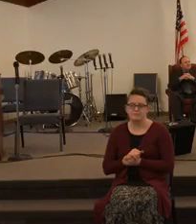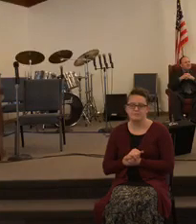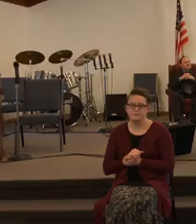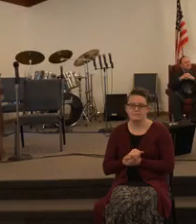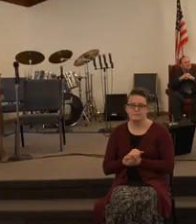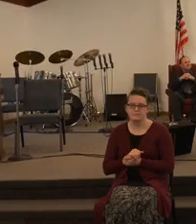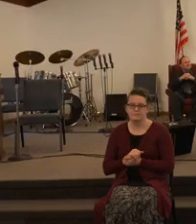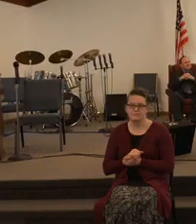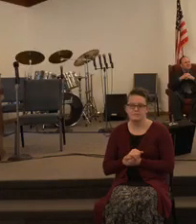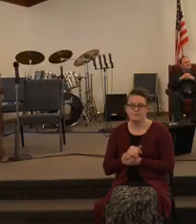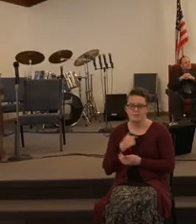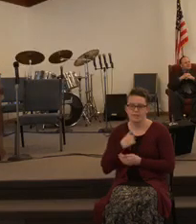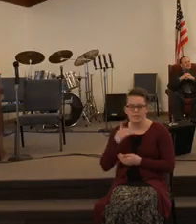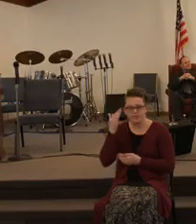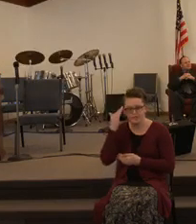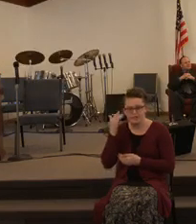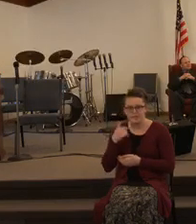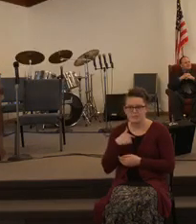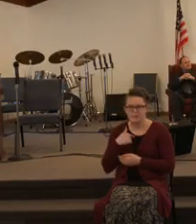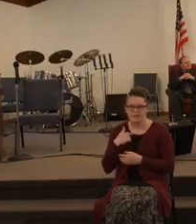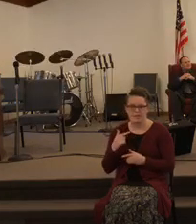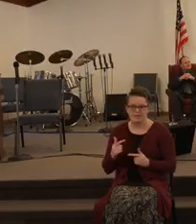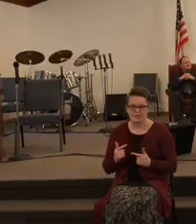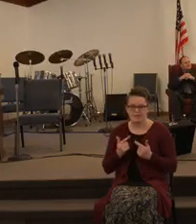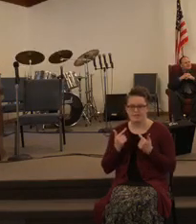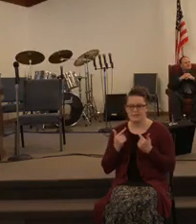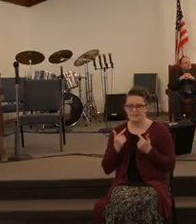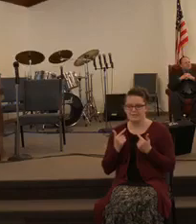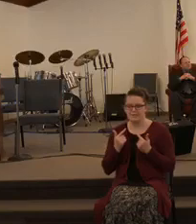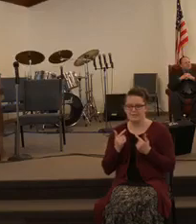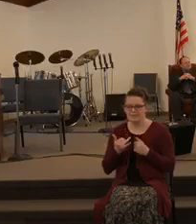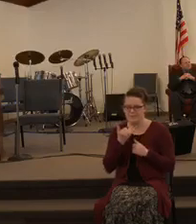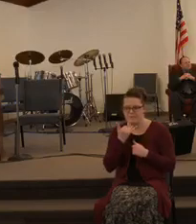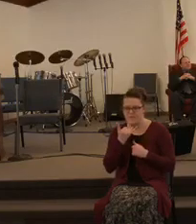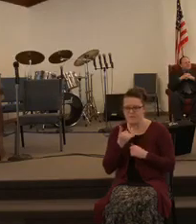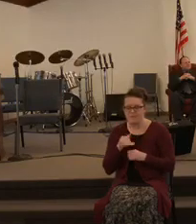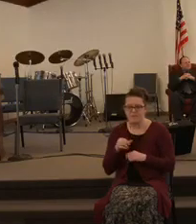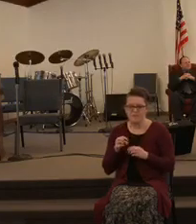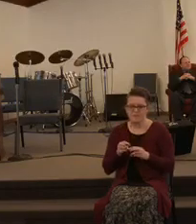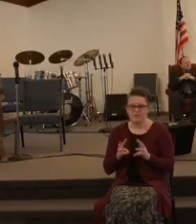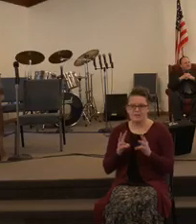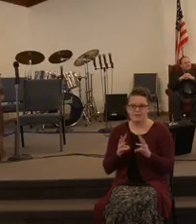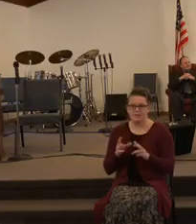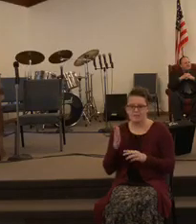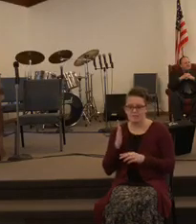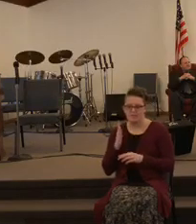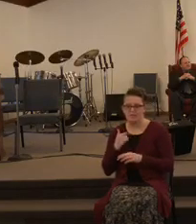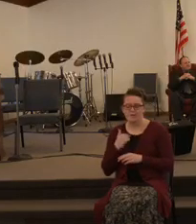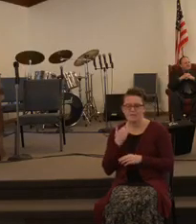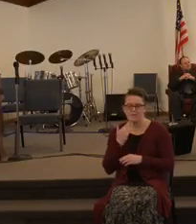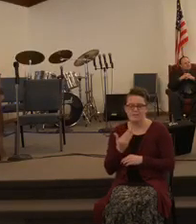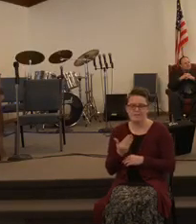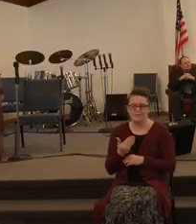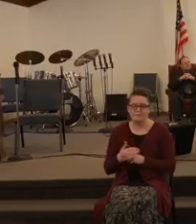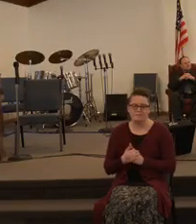I know I've lived the other way. And I'm thankful for